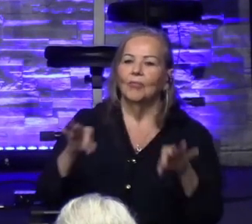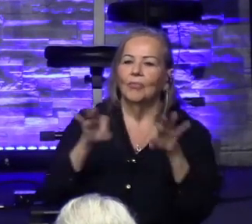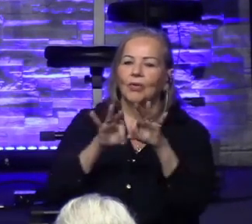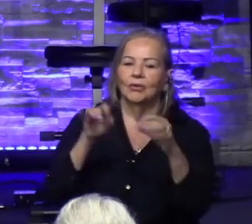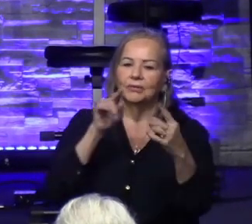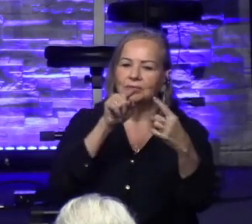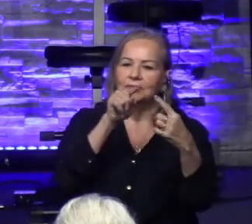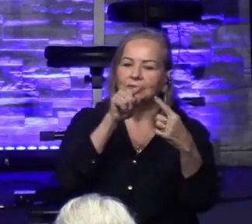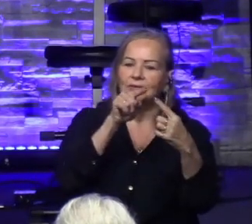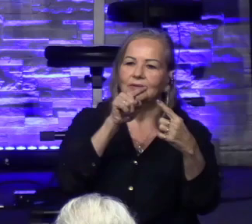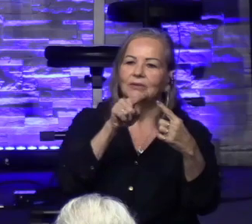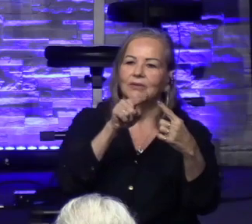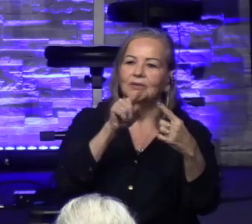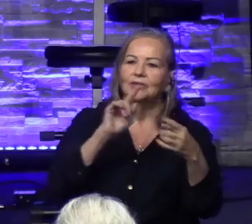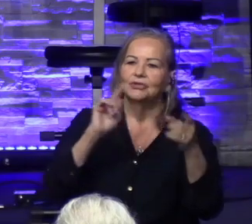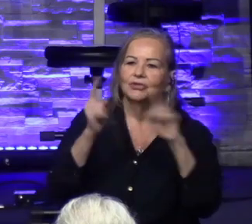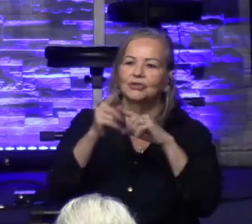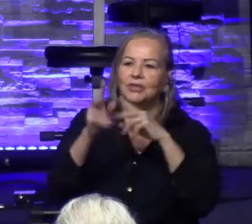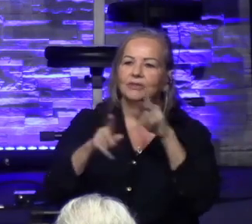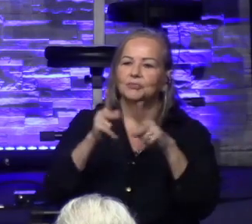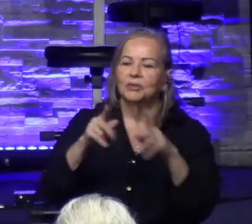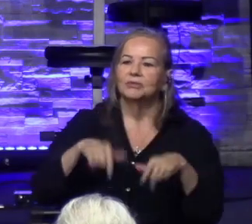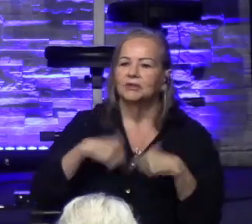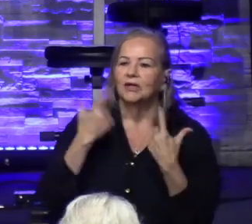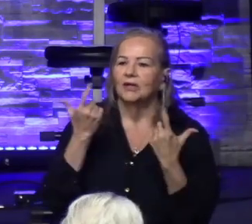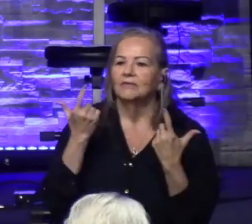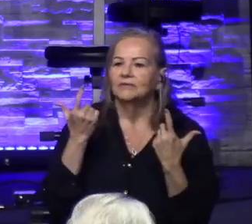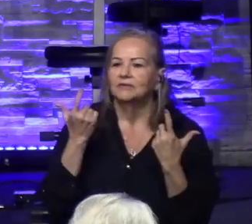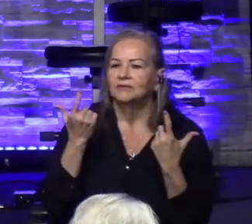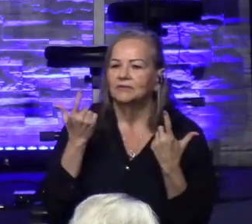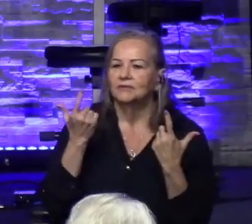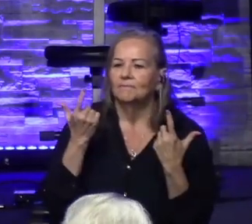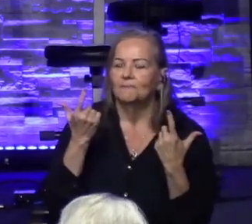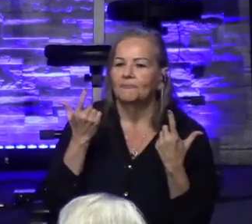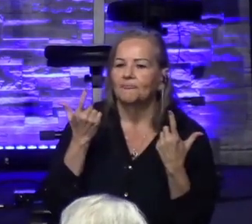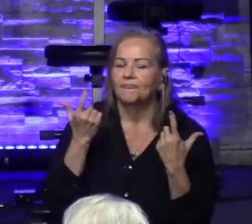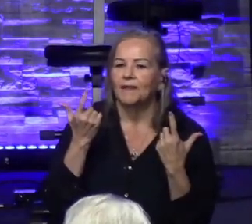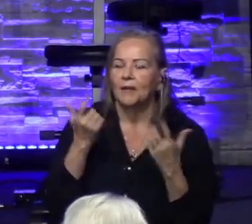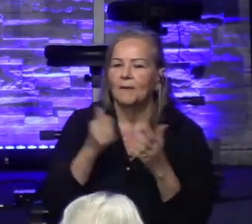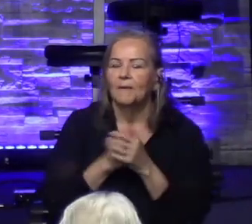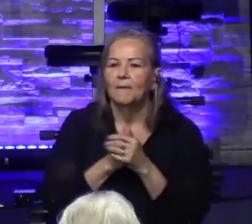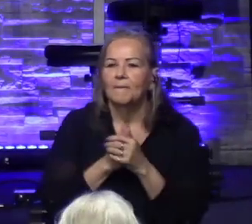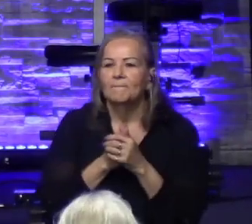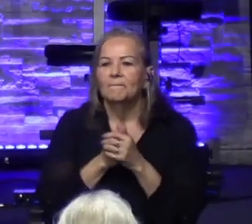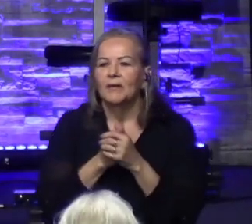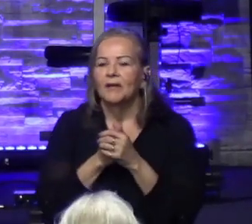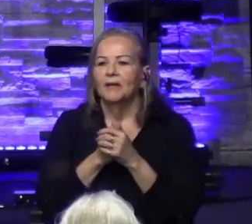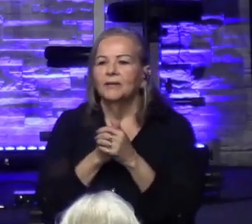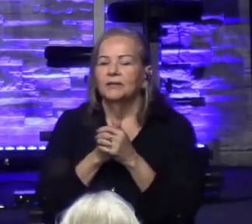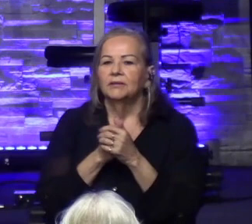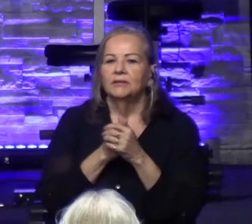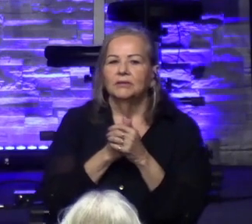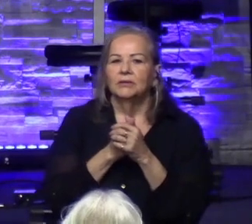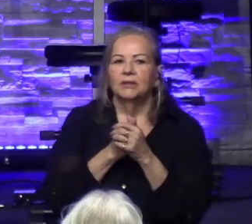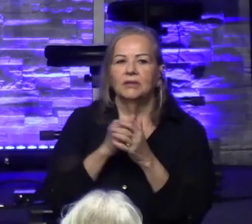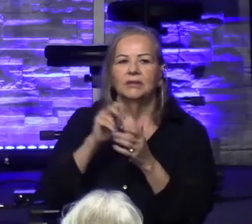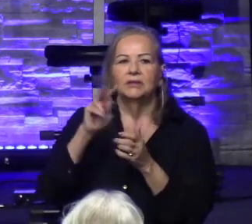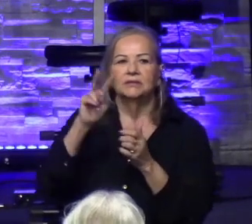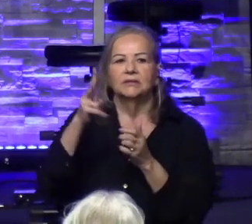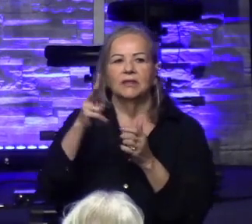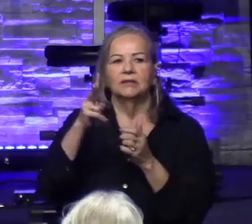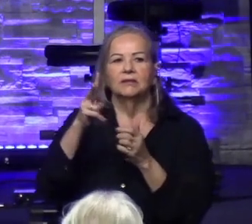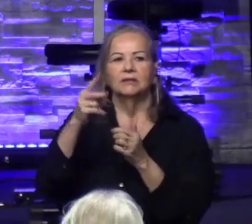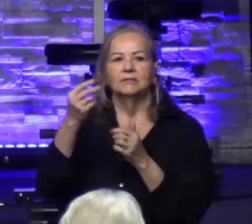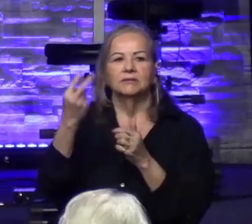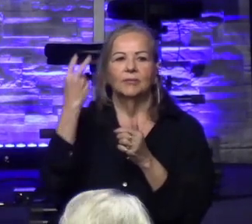together. So my message today is on game changers. And the text from my scripture is found in 2 Chronicles 24. You can turn